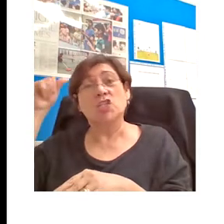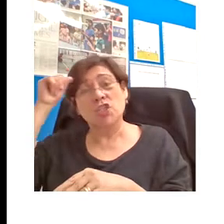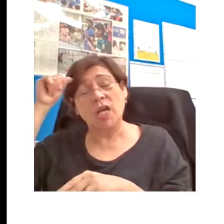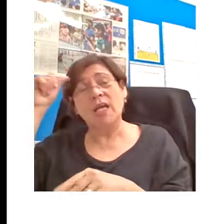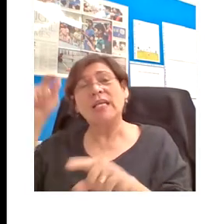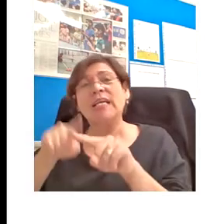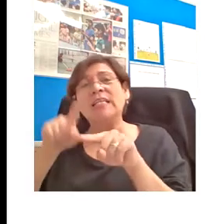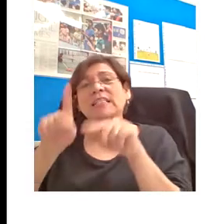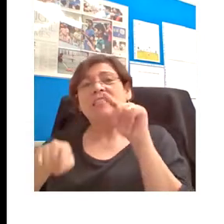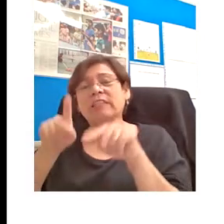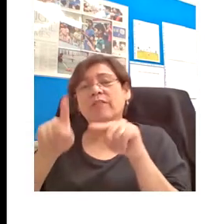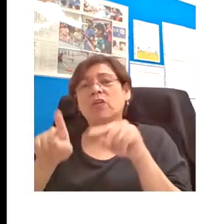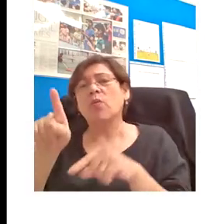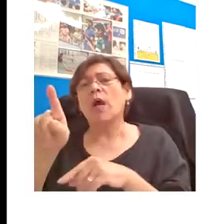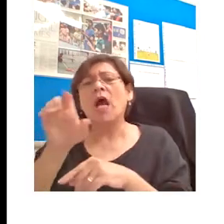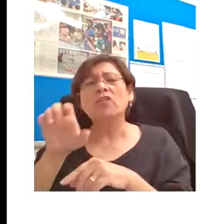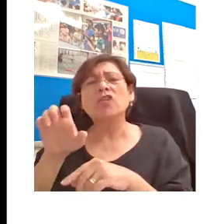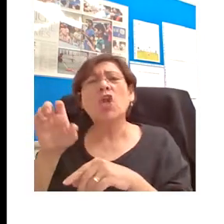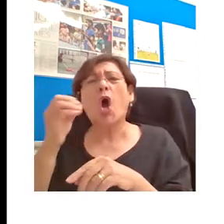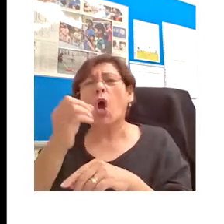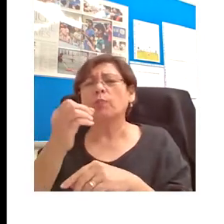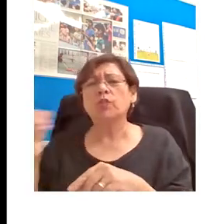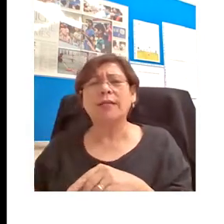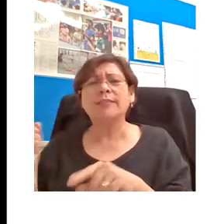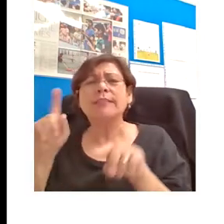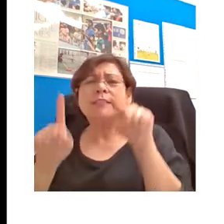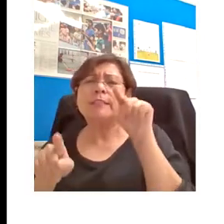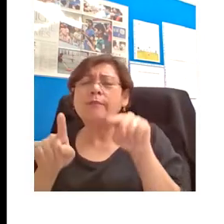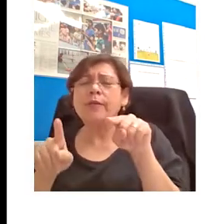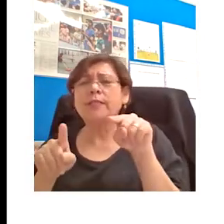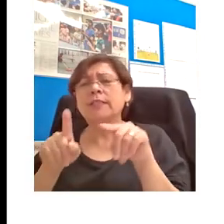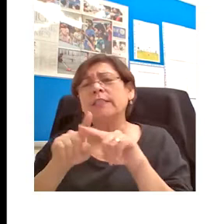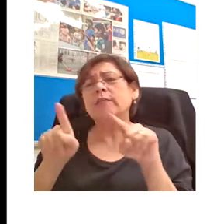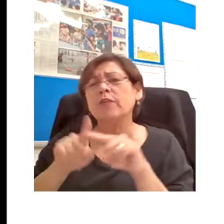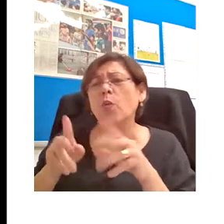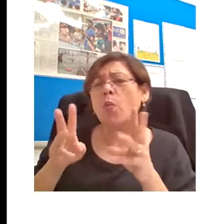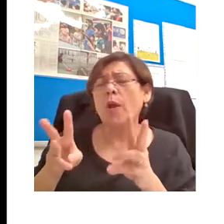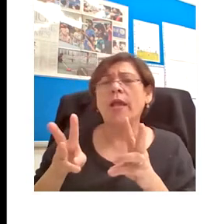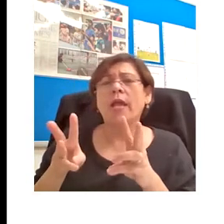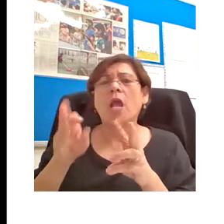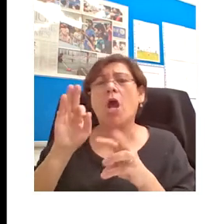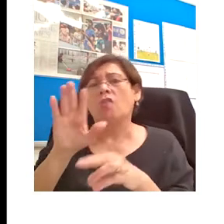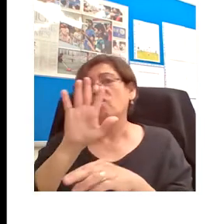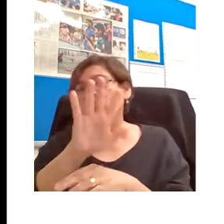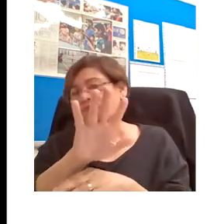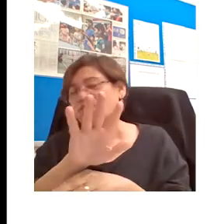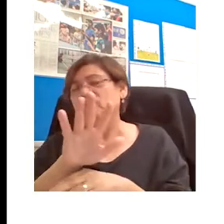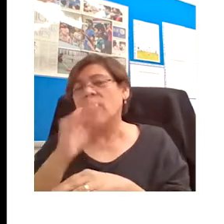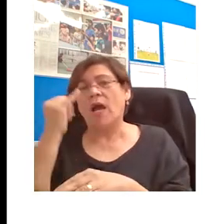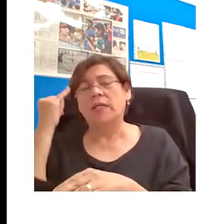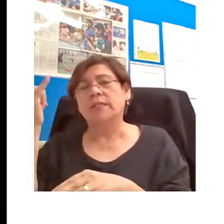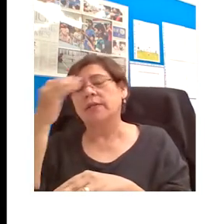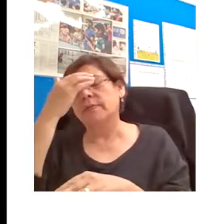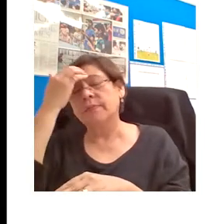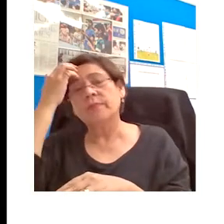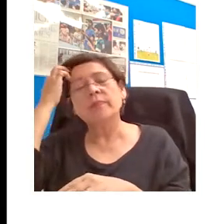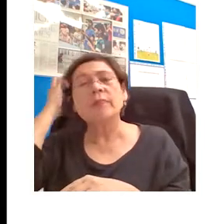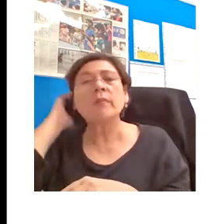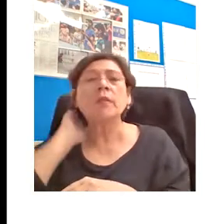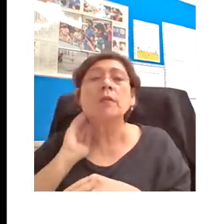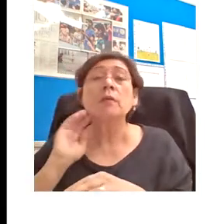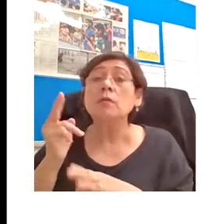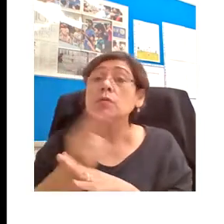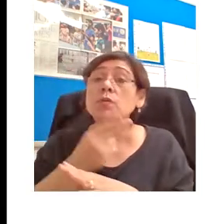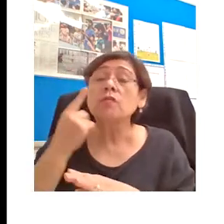objects illustrating many different dimensions of the phenomenon. We've been using it for museum exhibitions